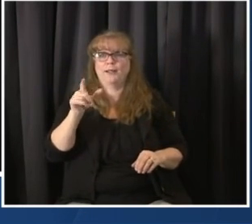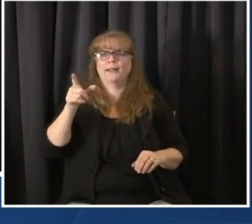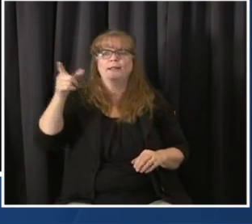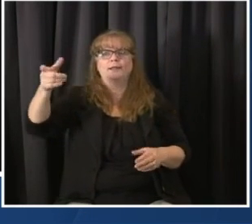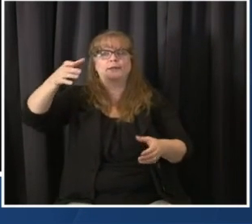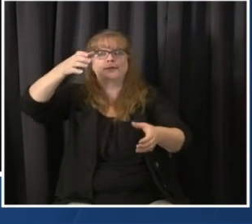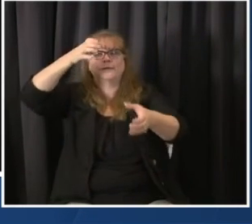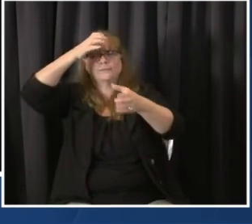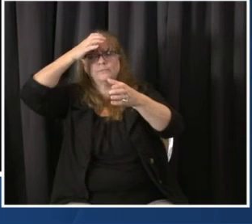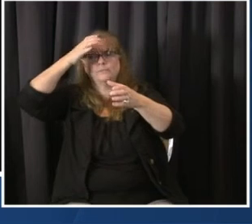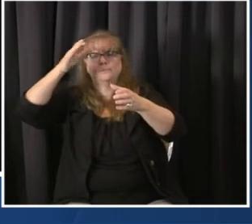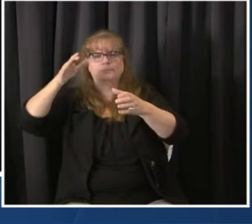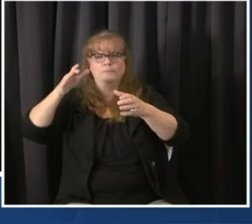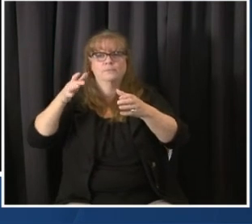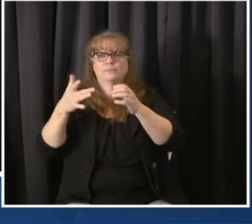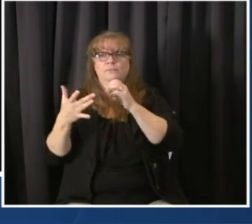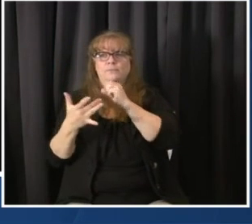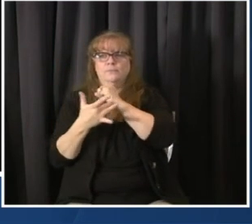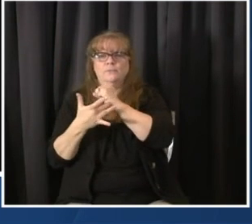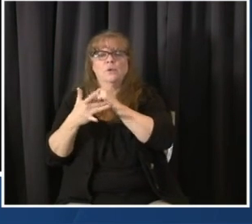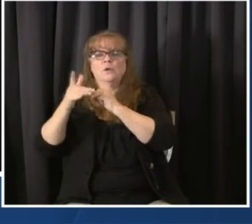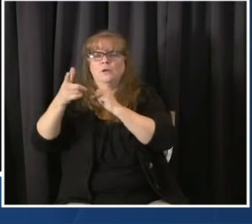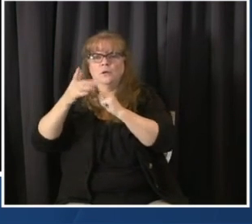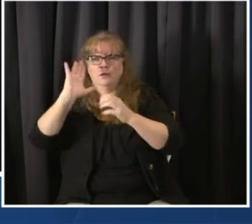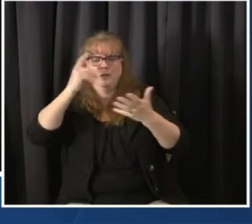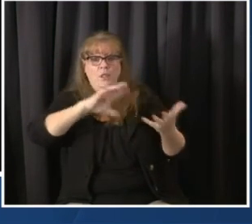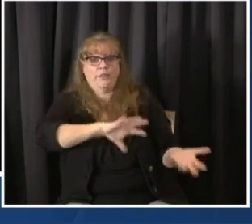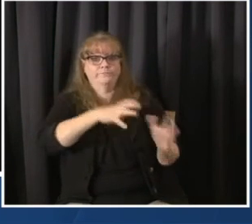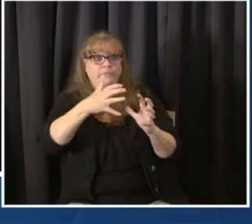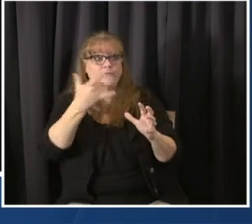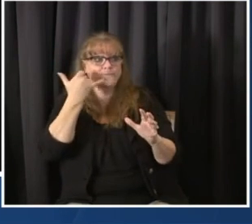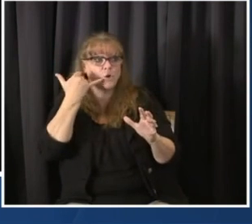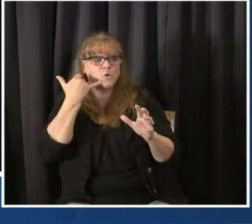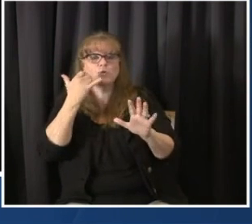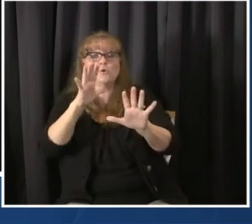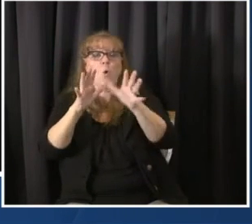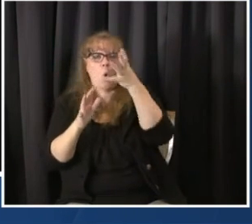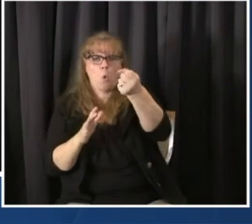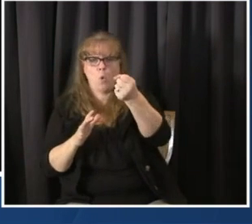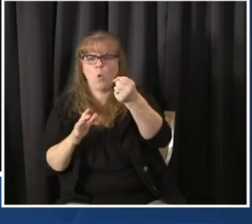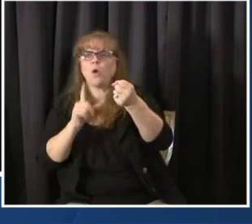We rely entirely on the federal government for the vaccine supply.